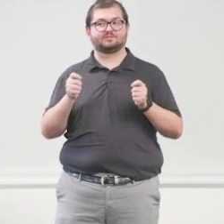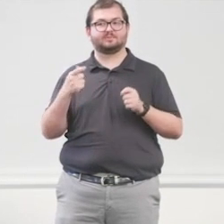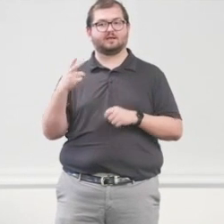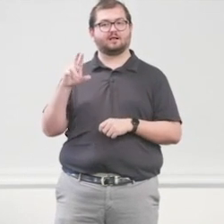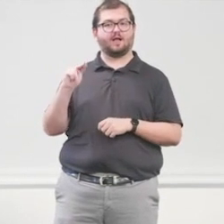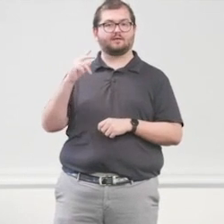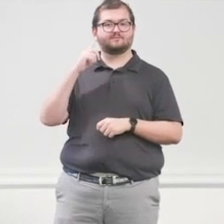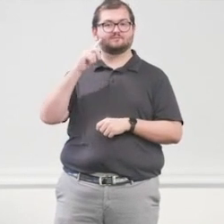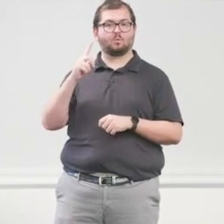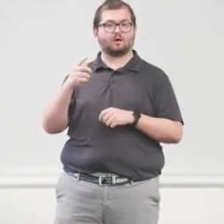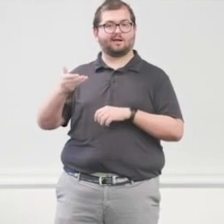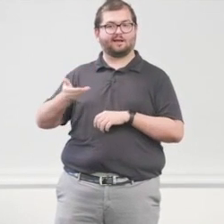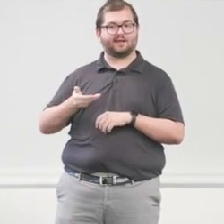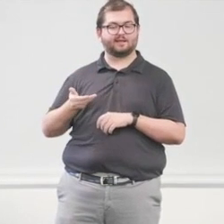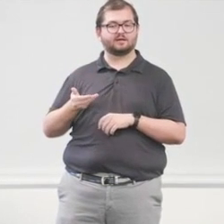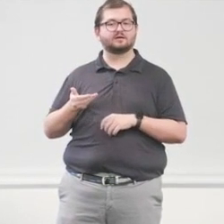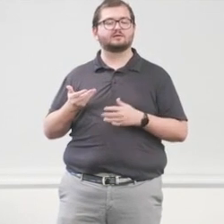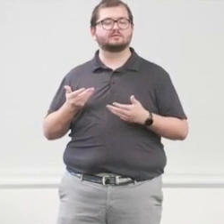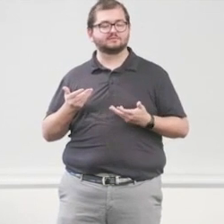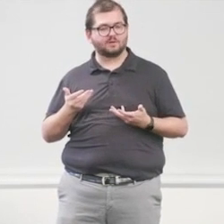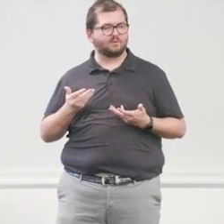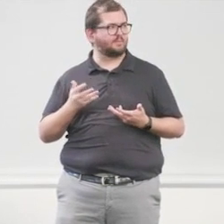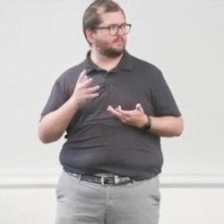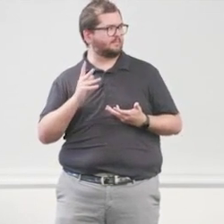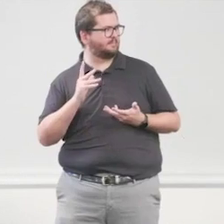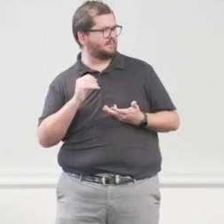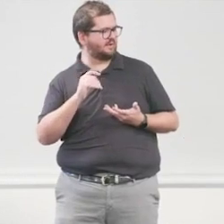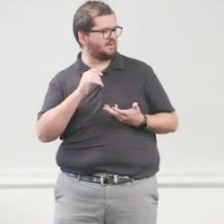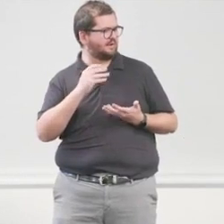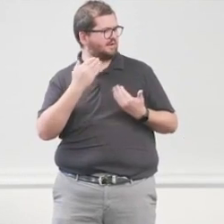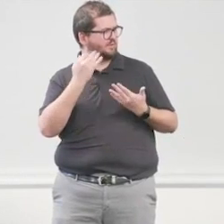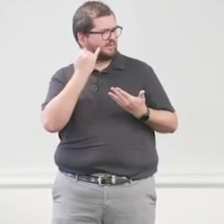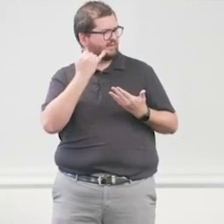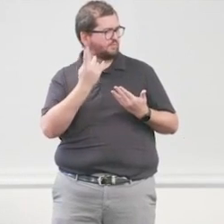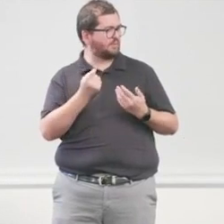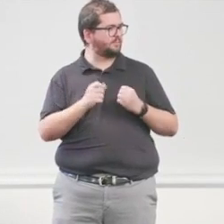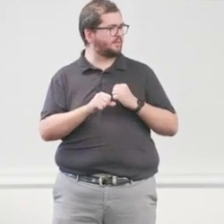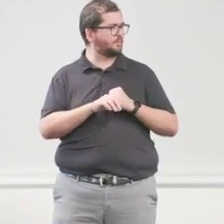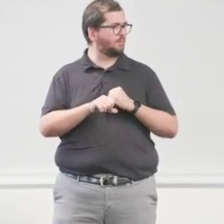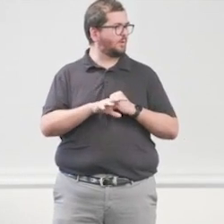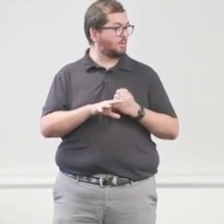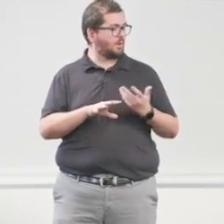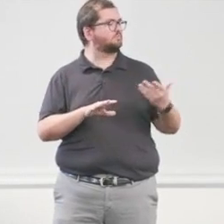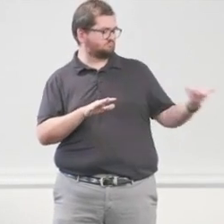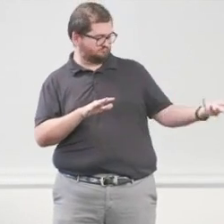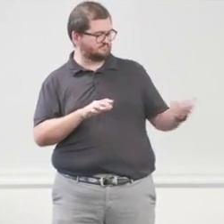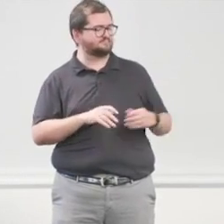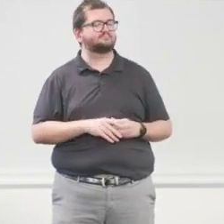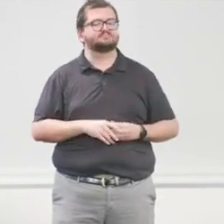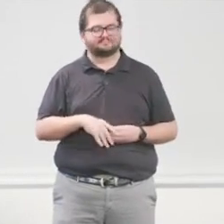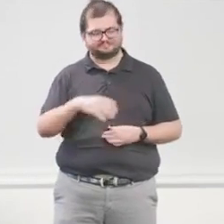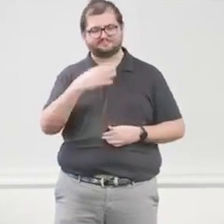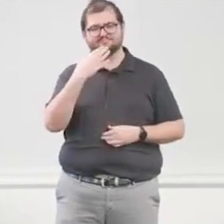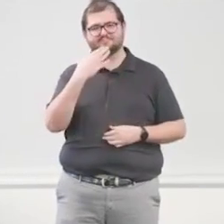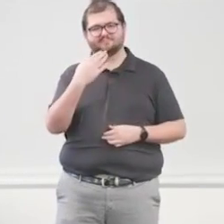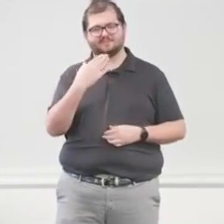but you're not with ASCHAIR yet, so I'm wondering if you were doing a little promotion there. All right, take it away, Gil. Thanks, Dan.